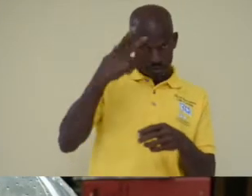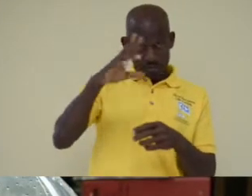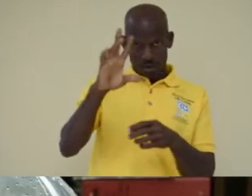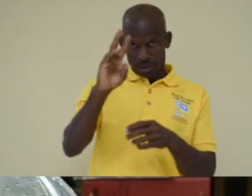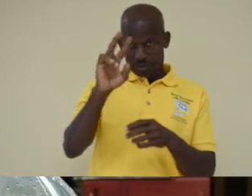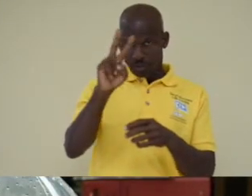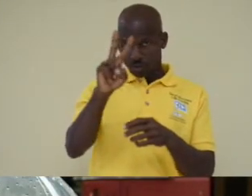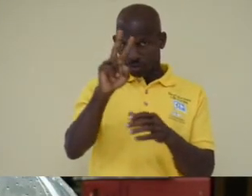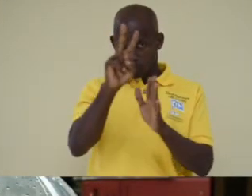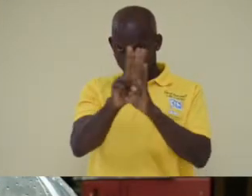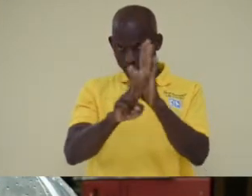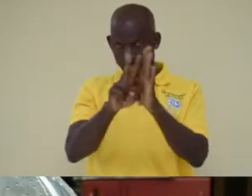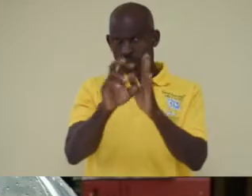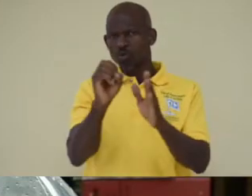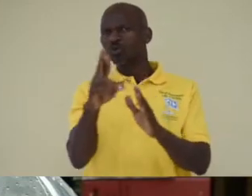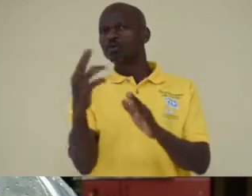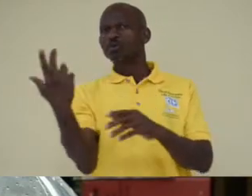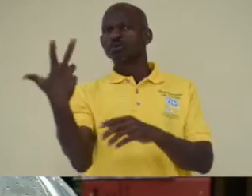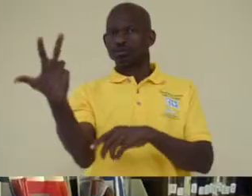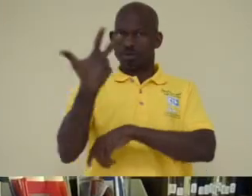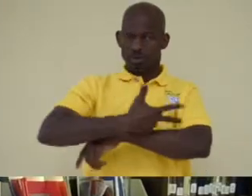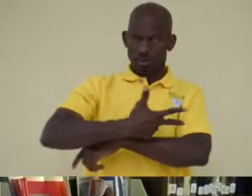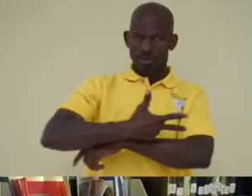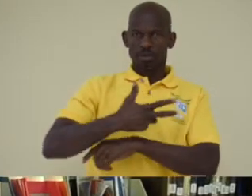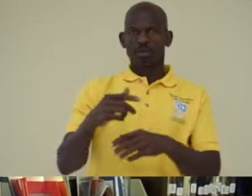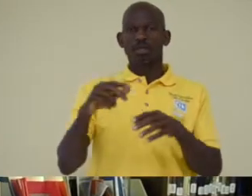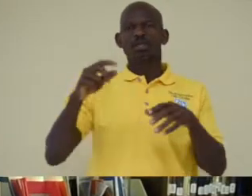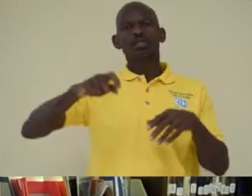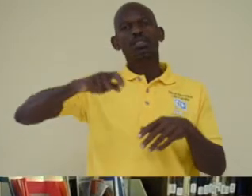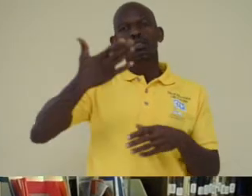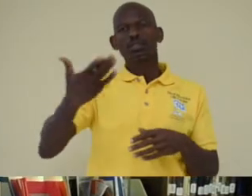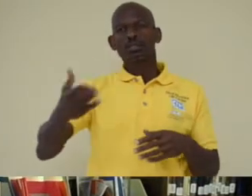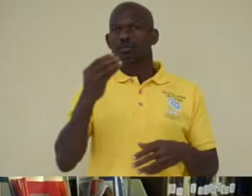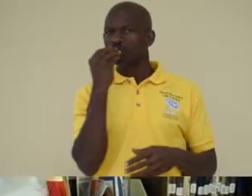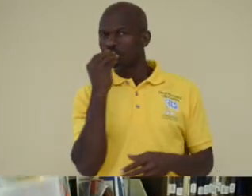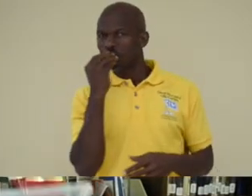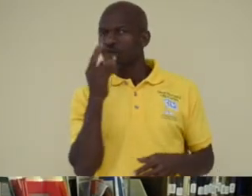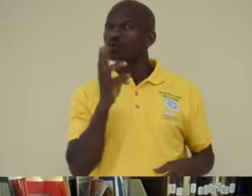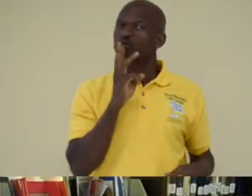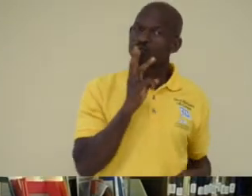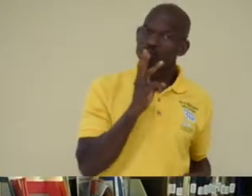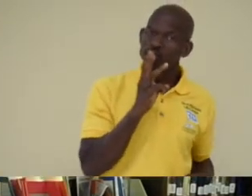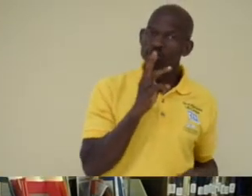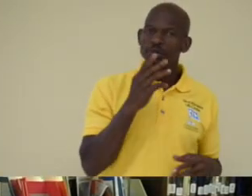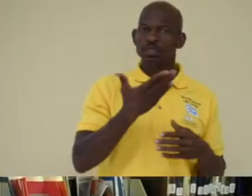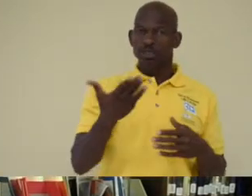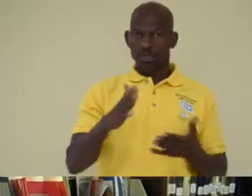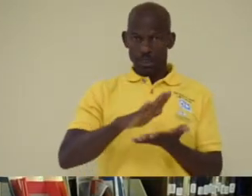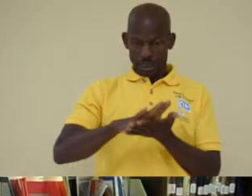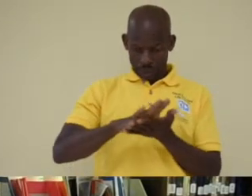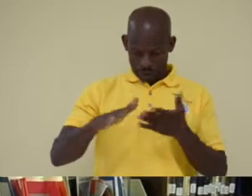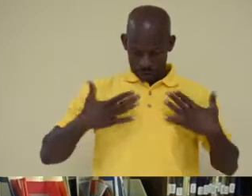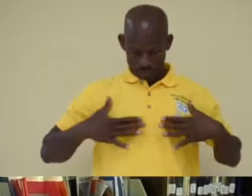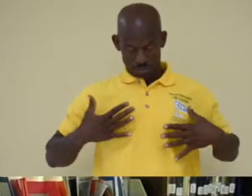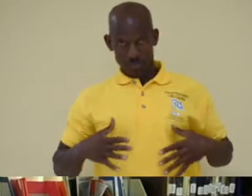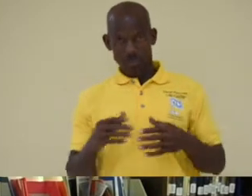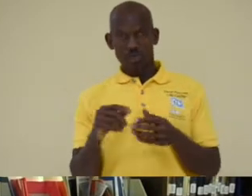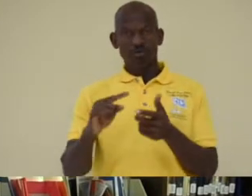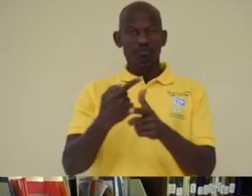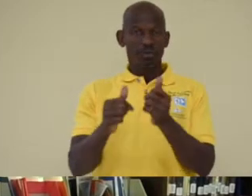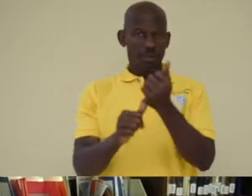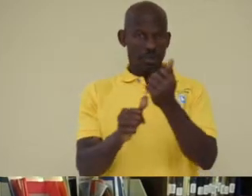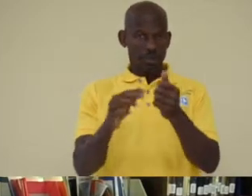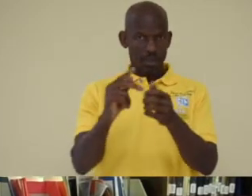72 hours, which is 3 days. Stock basics like food, water, sanitation supplies, first aid kits,